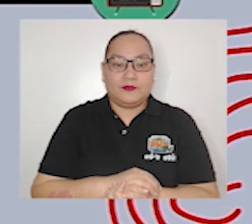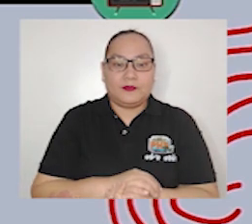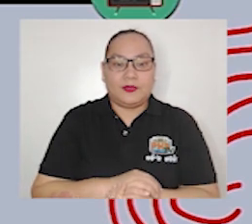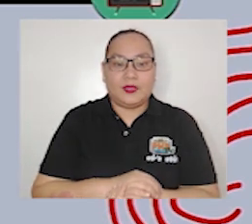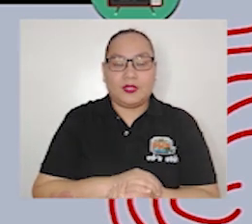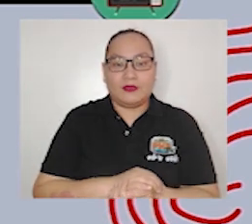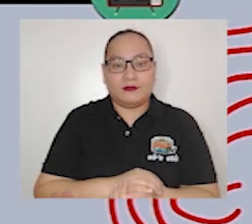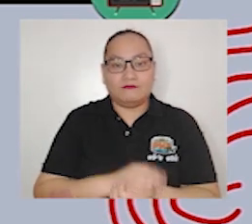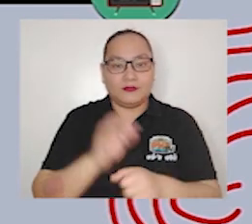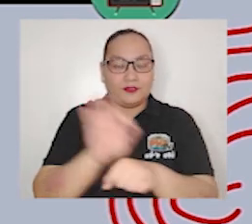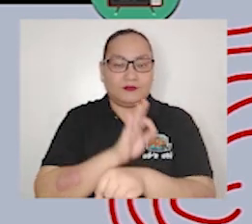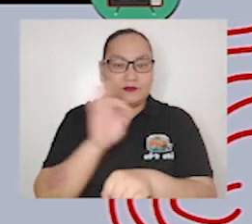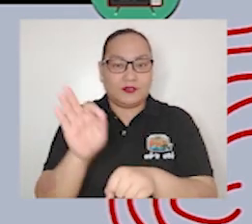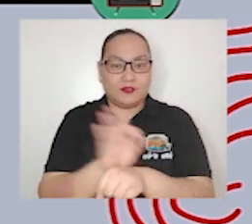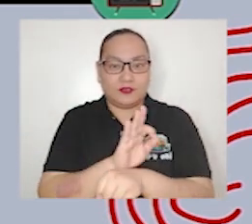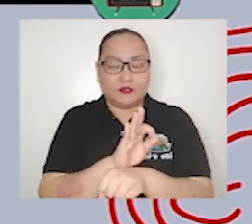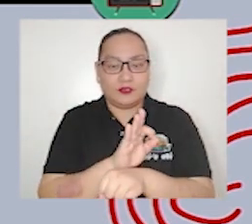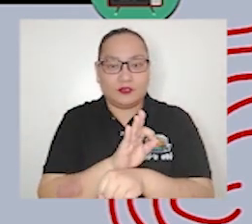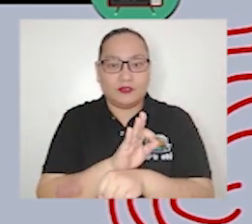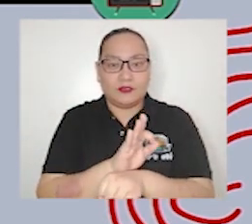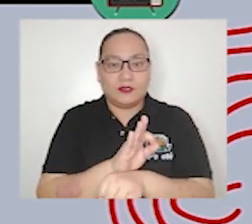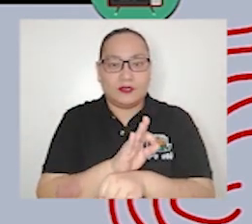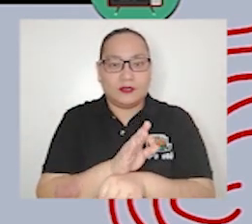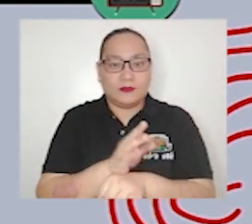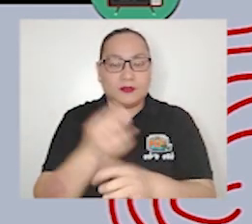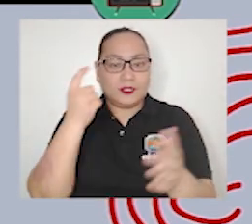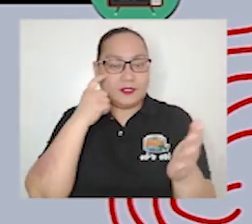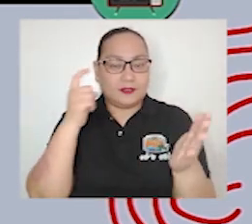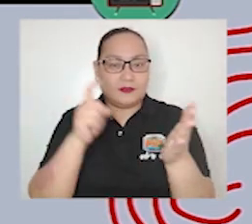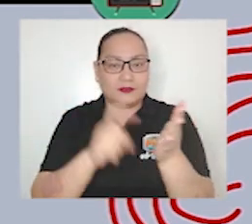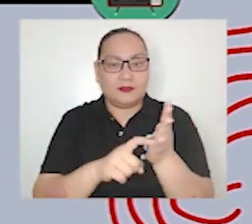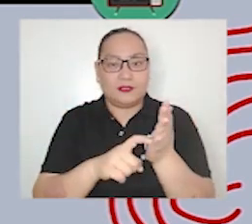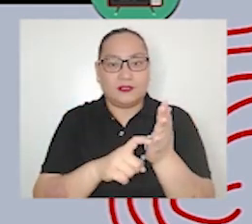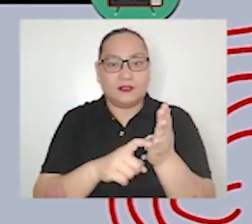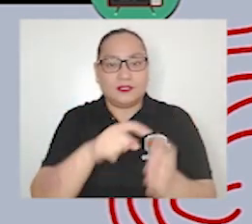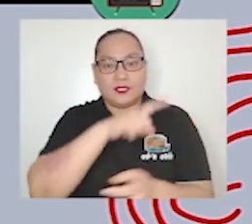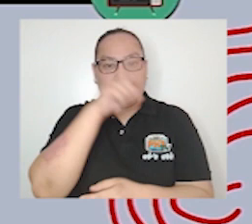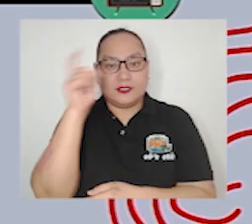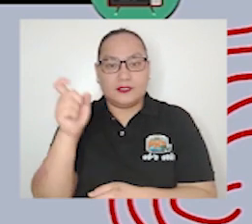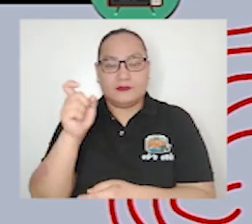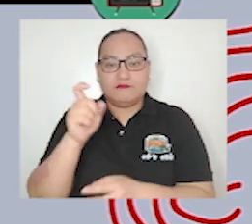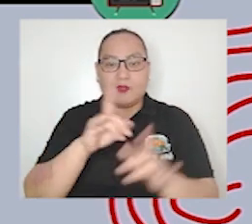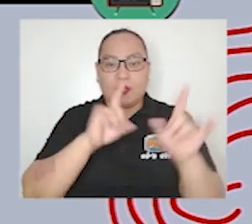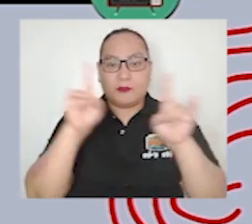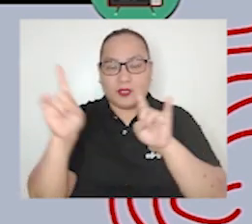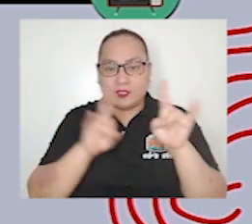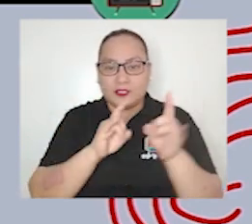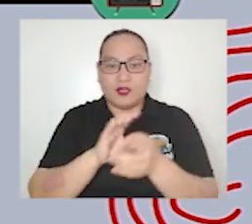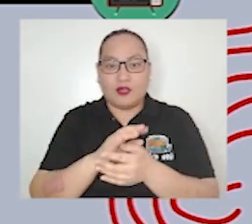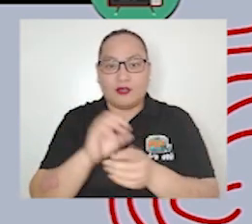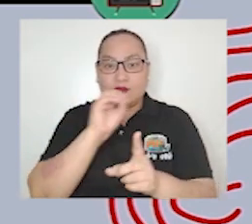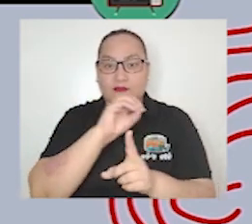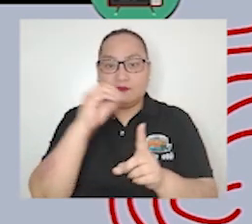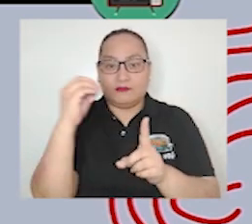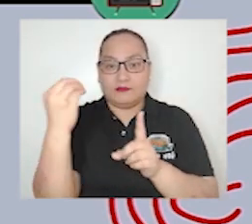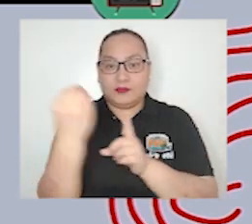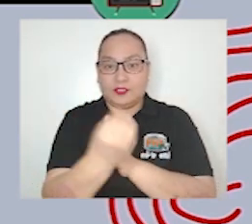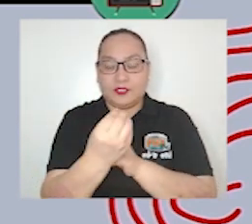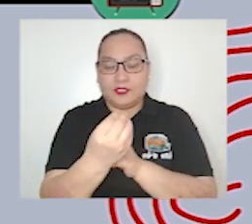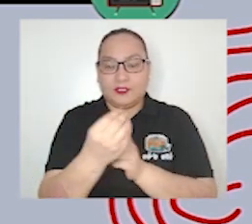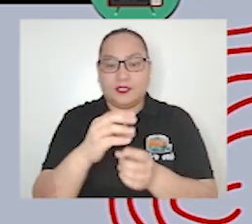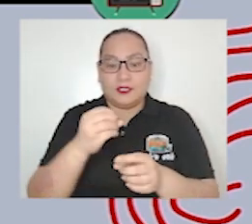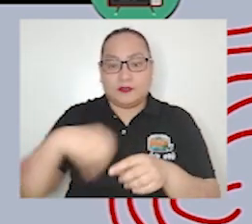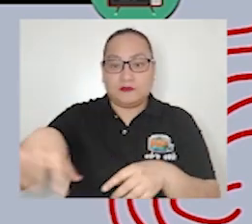it's commercially oriented which seeks to promote the sale of their goods however the